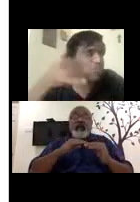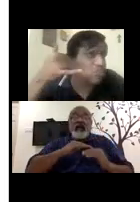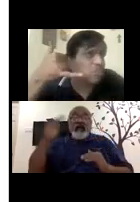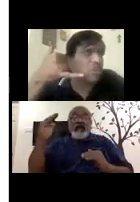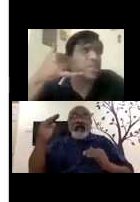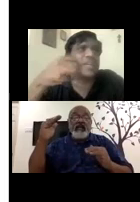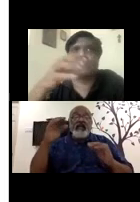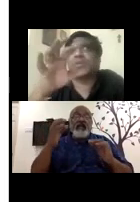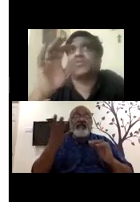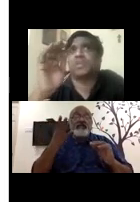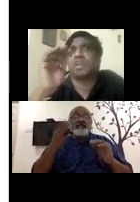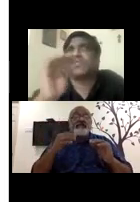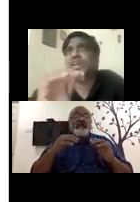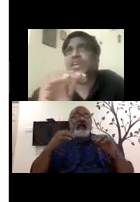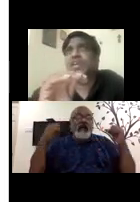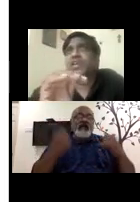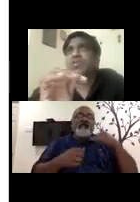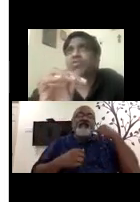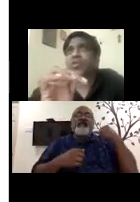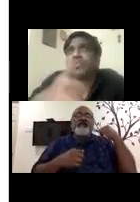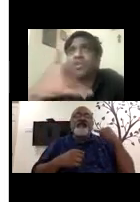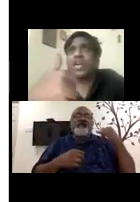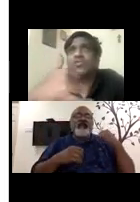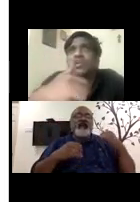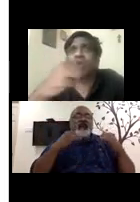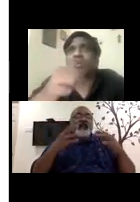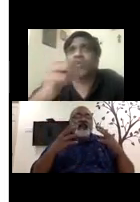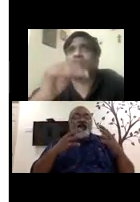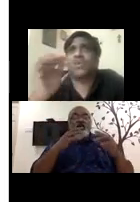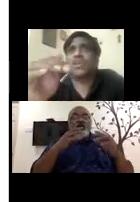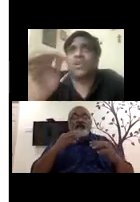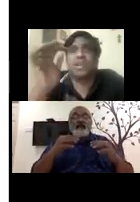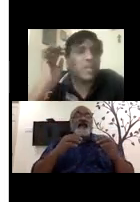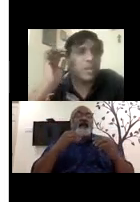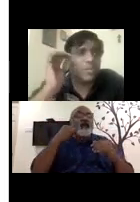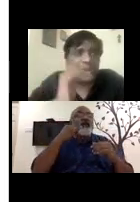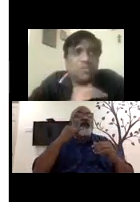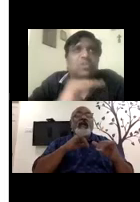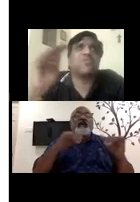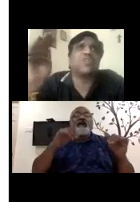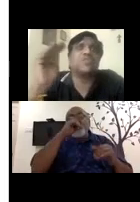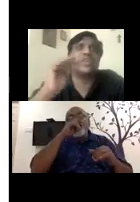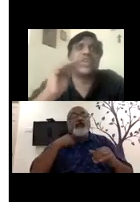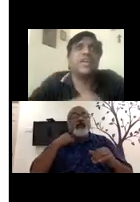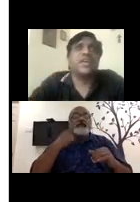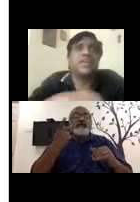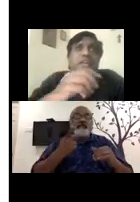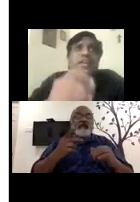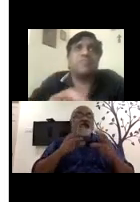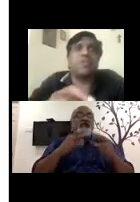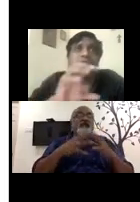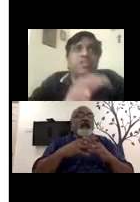there, do this calling. It may look like working in blue collar, but you're actually calling, calling, calling, calling, uh, for, for the whole day,